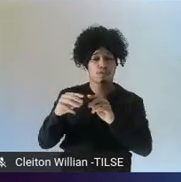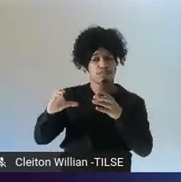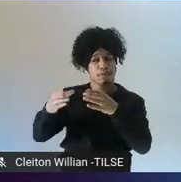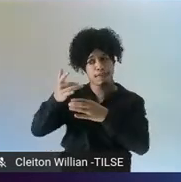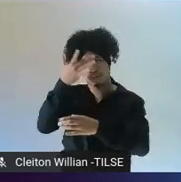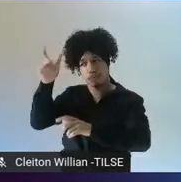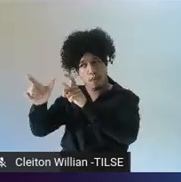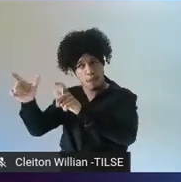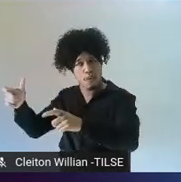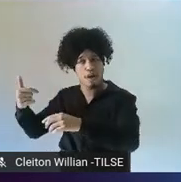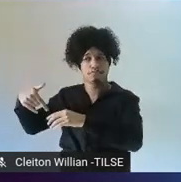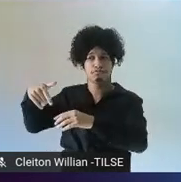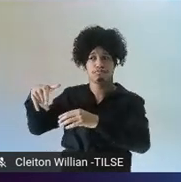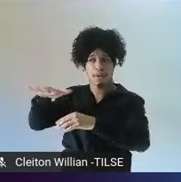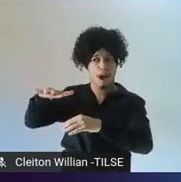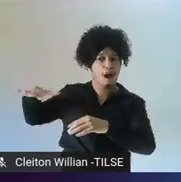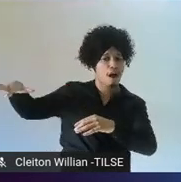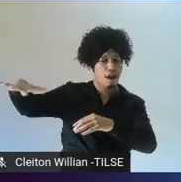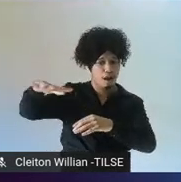Okay.